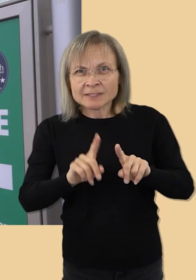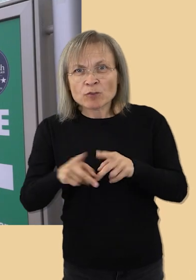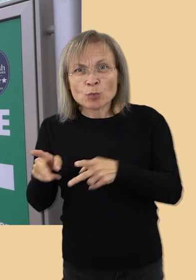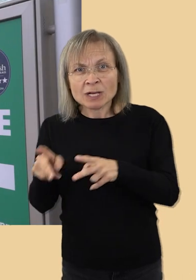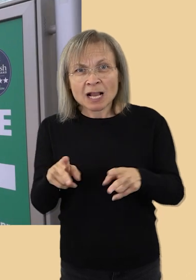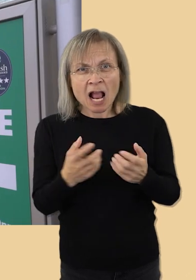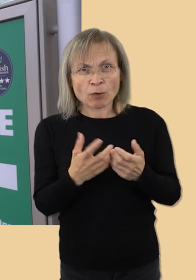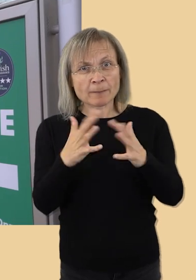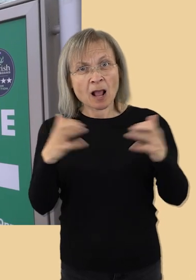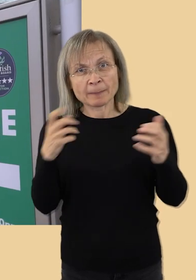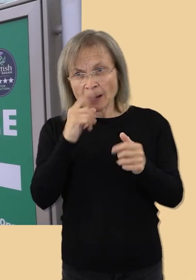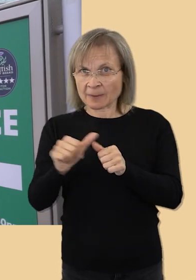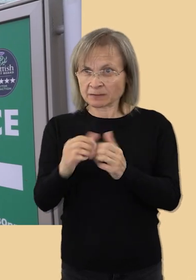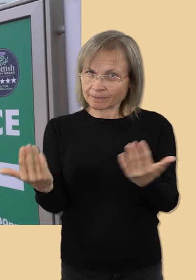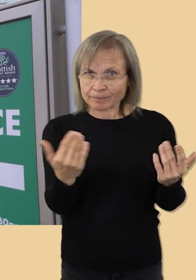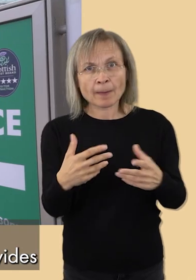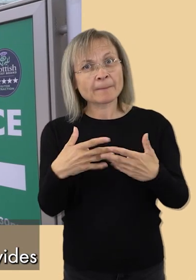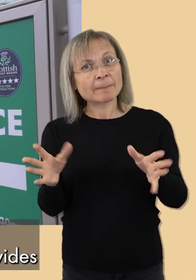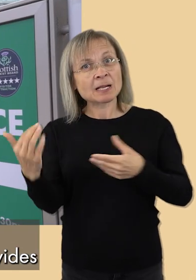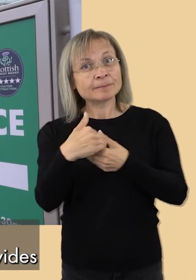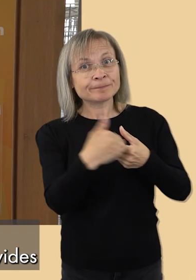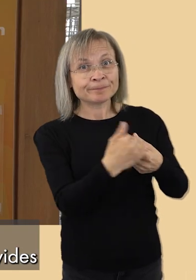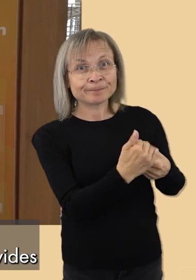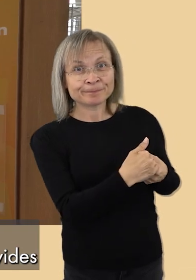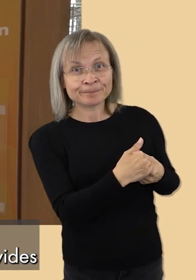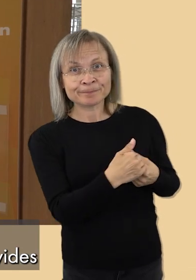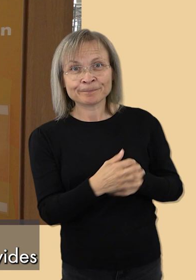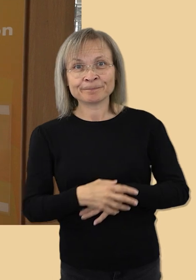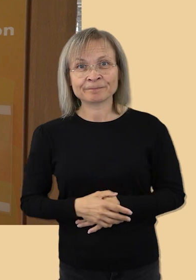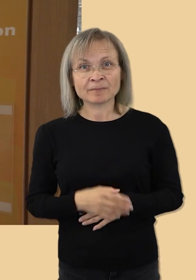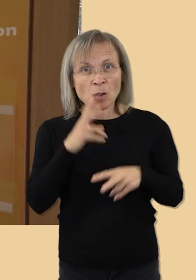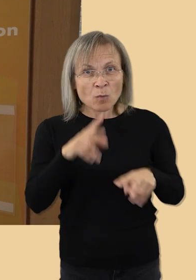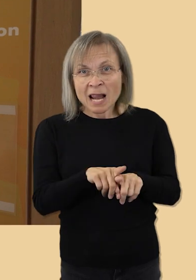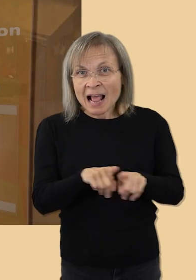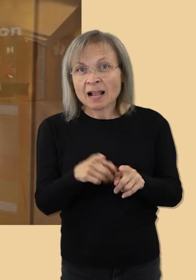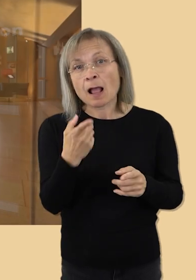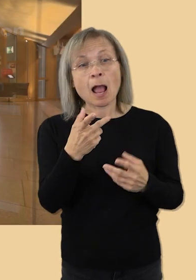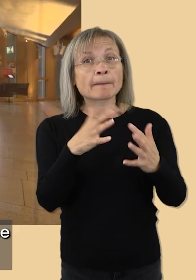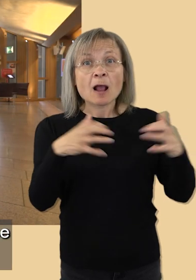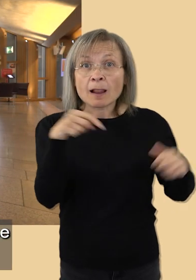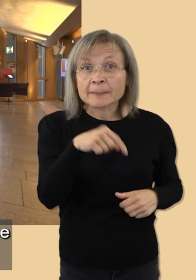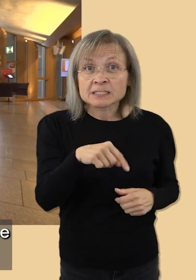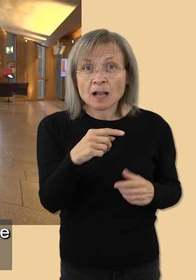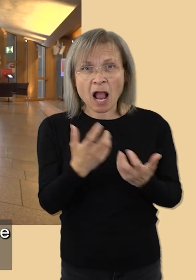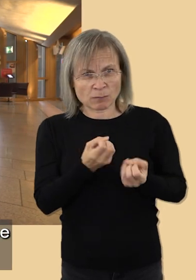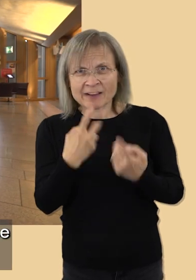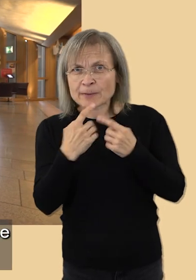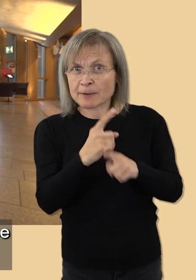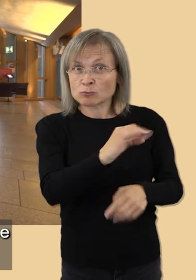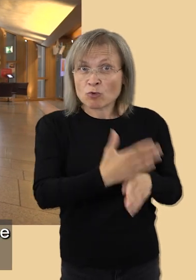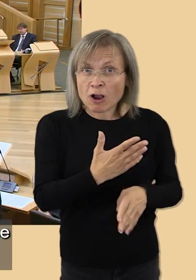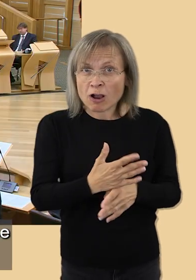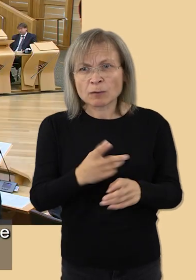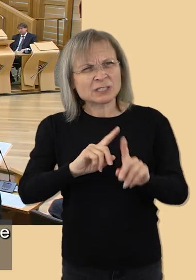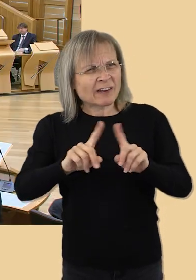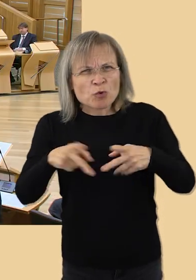could become better of public participation. This includes looking at how the Parliament provides information about its work, the methods that people can use to